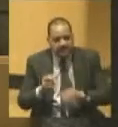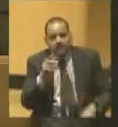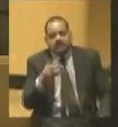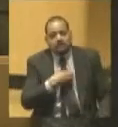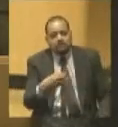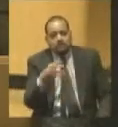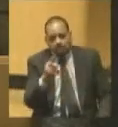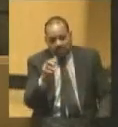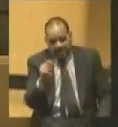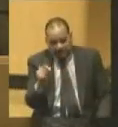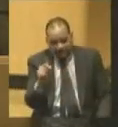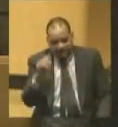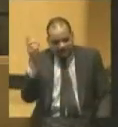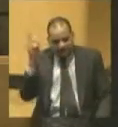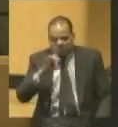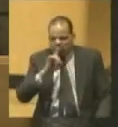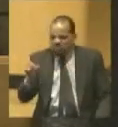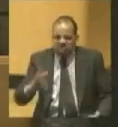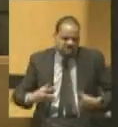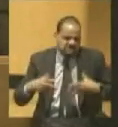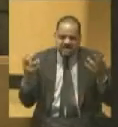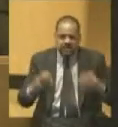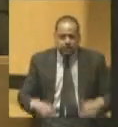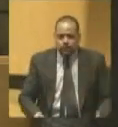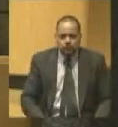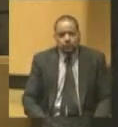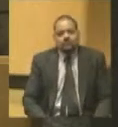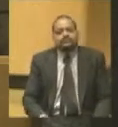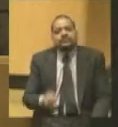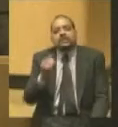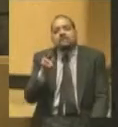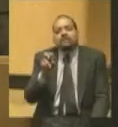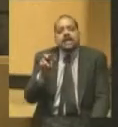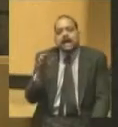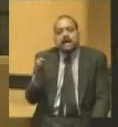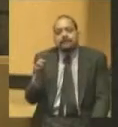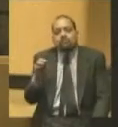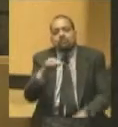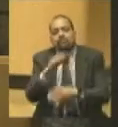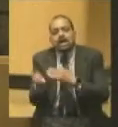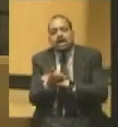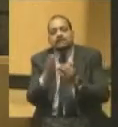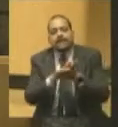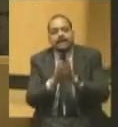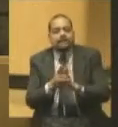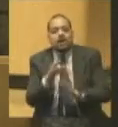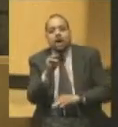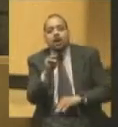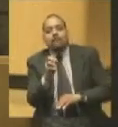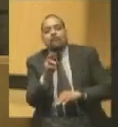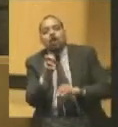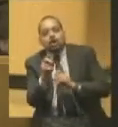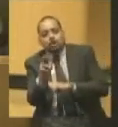Democrats were absolutely electrified. Vallandigham overnight became a martyr to civil liberty and freedom